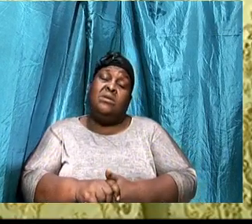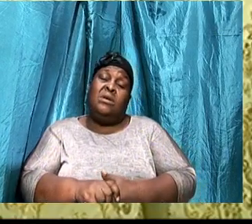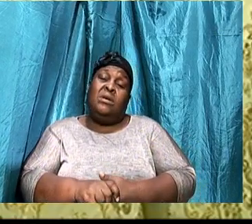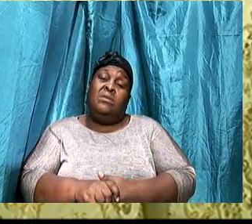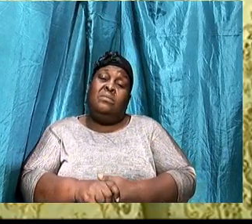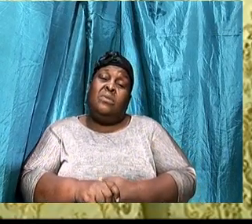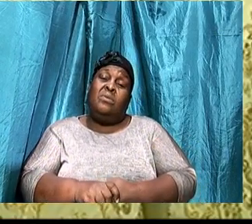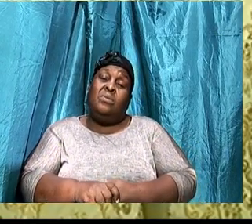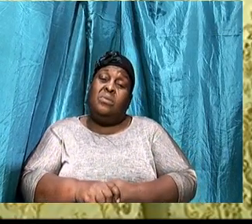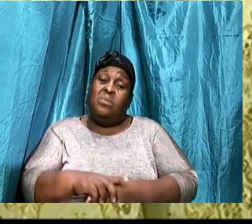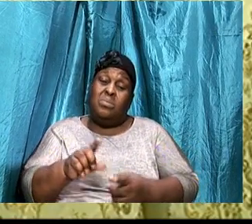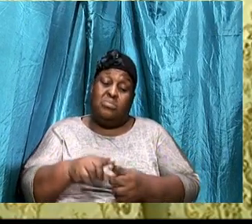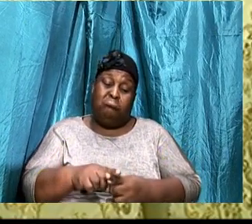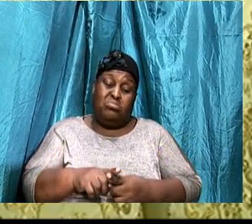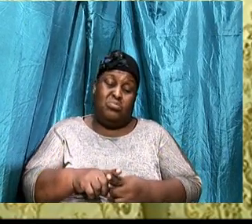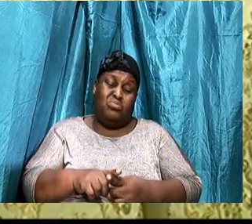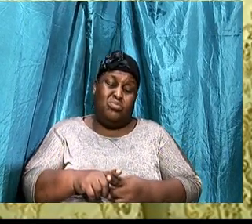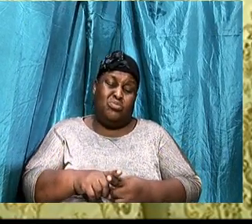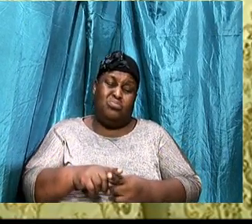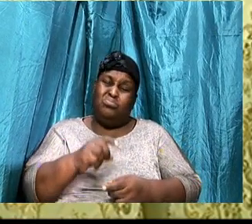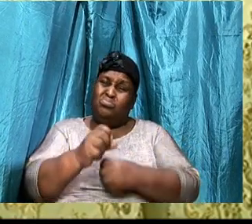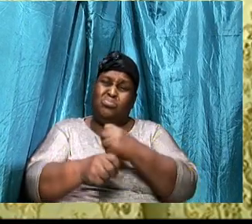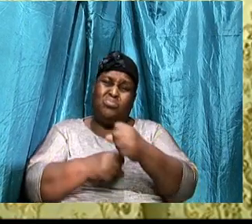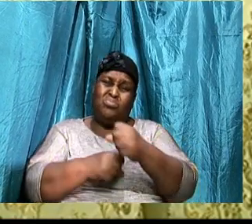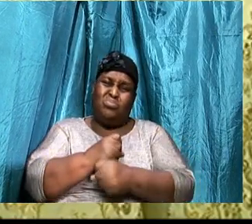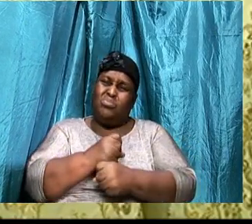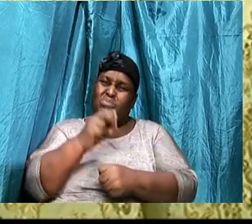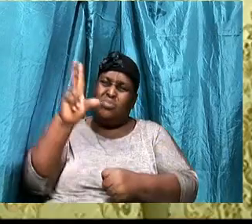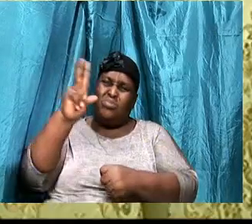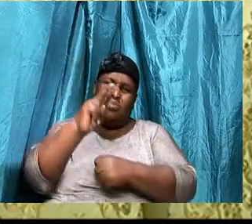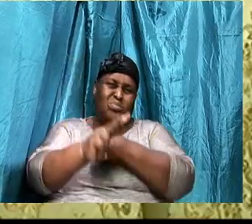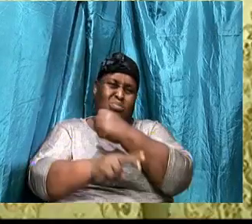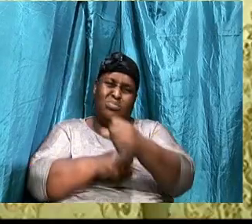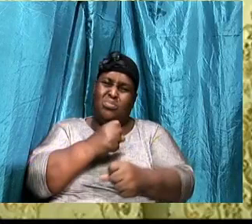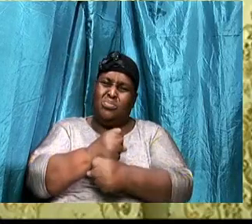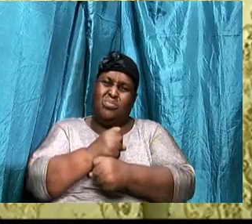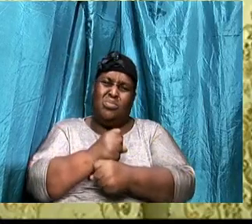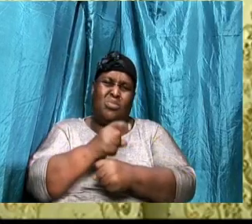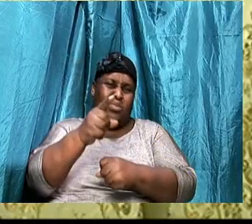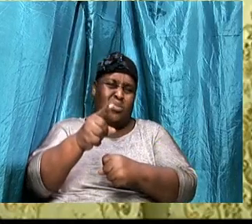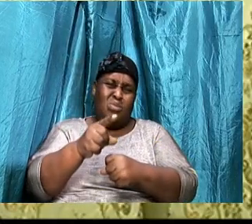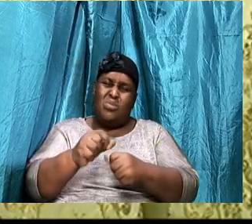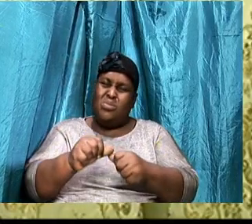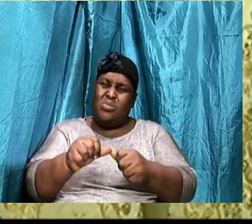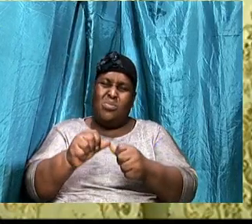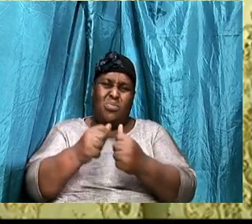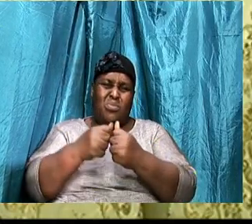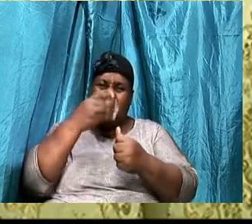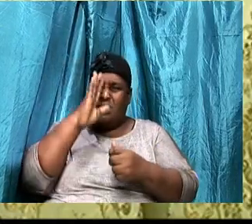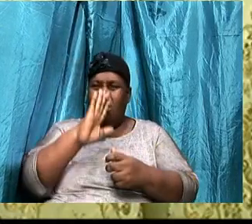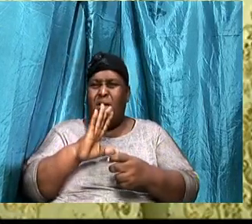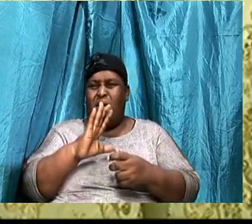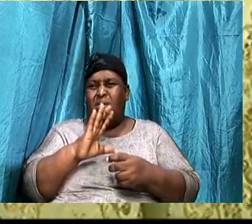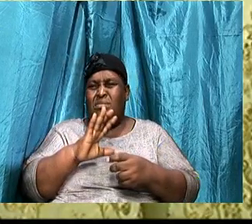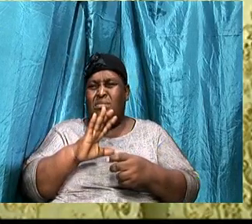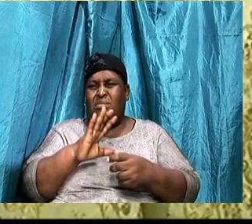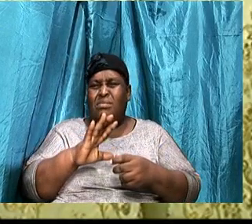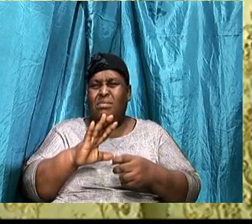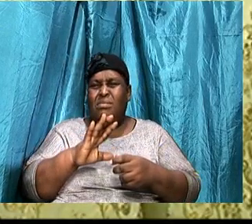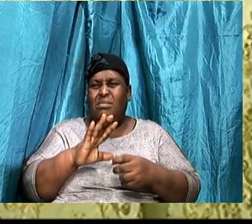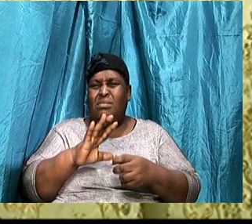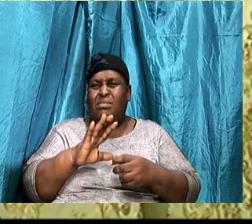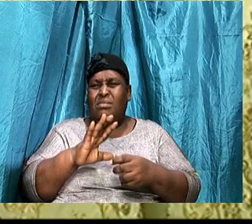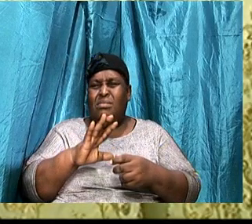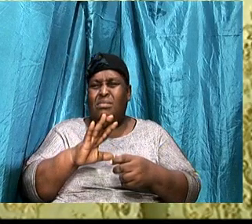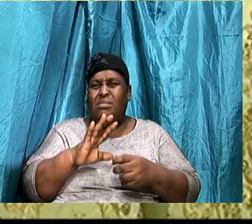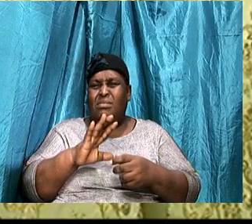But after a year or two, you are going to be with God. There should be some changes. There should be some things that